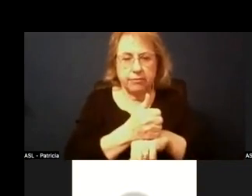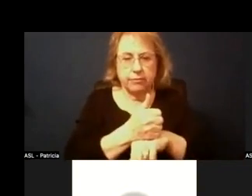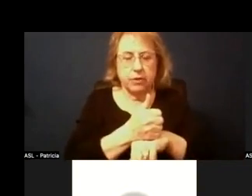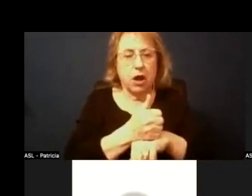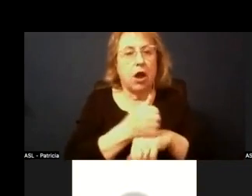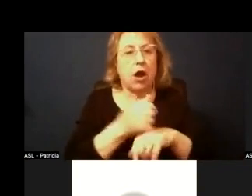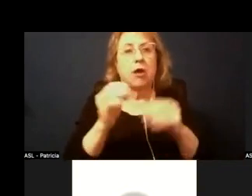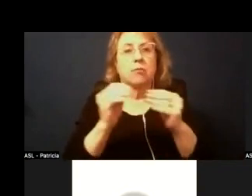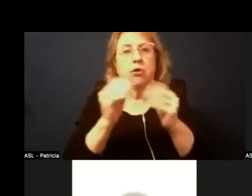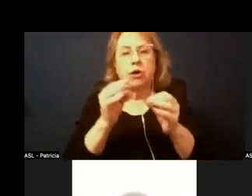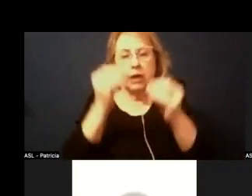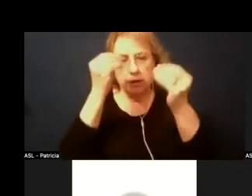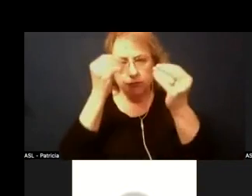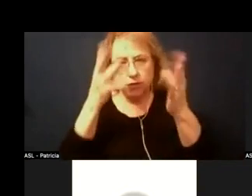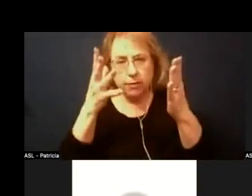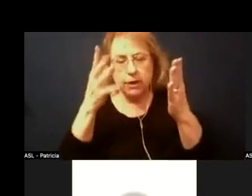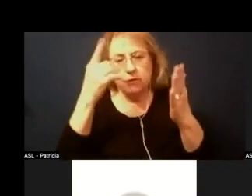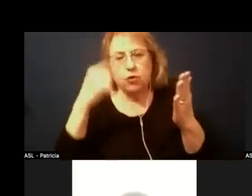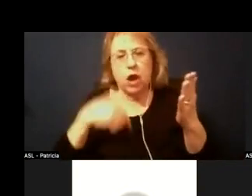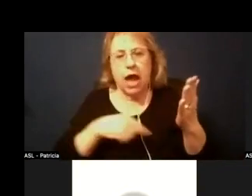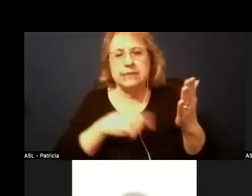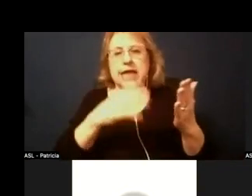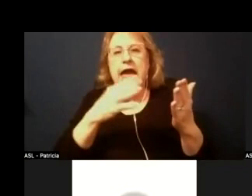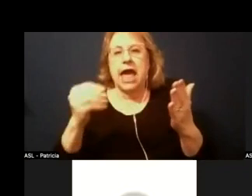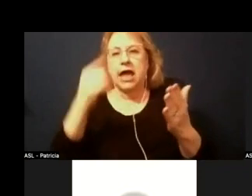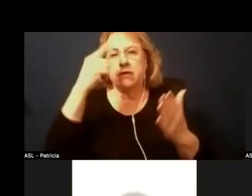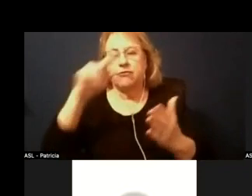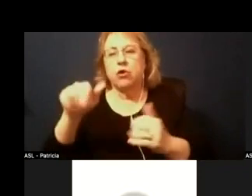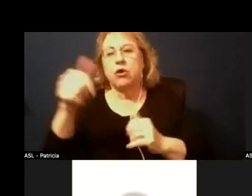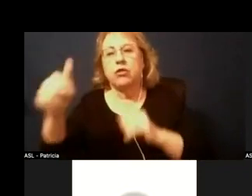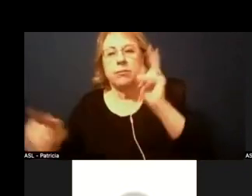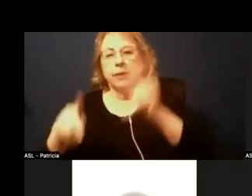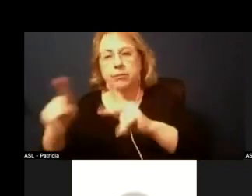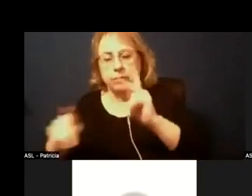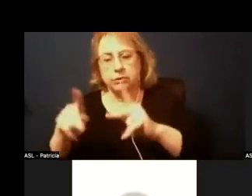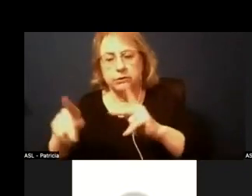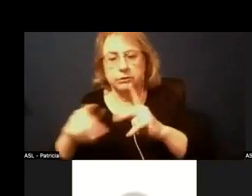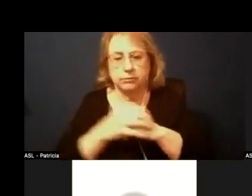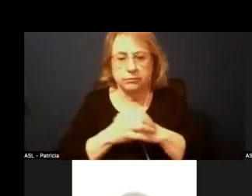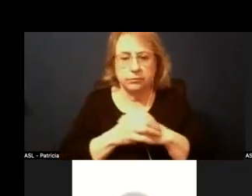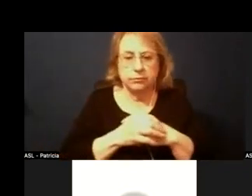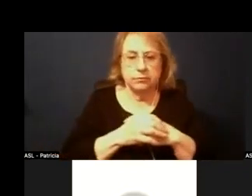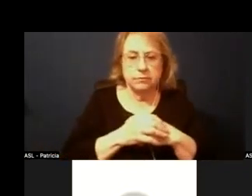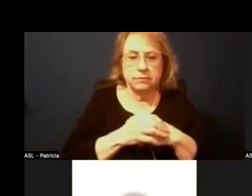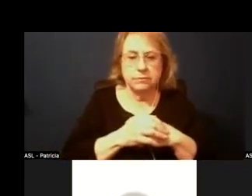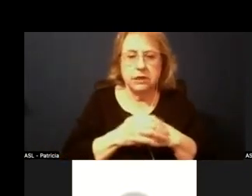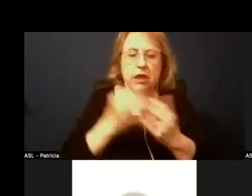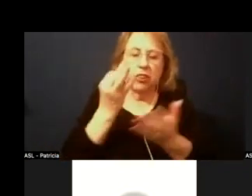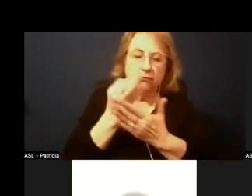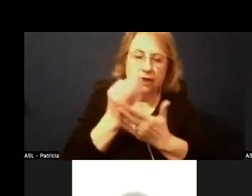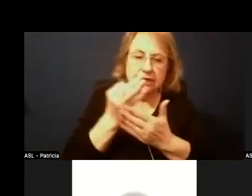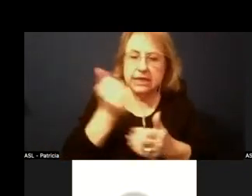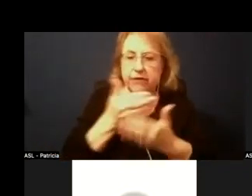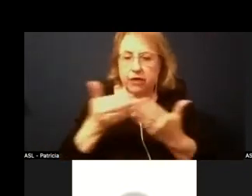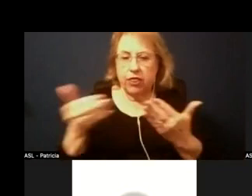informative too for not just us but for the public and you clearly state like the difference of the general the funds and everything else and i just